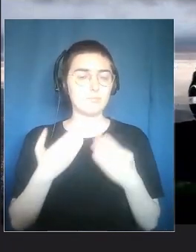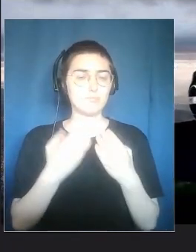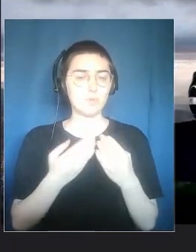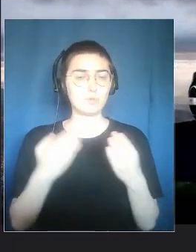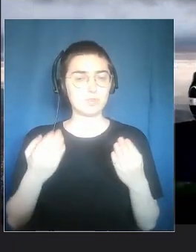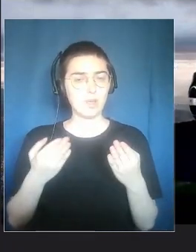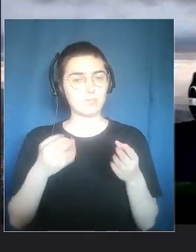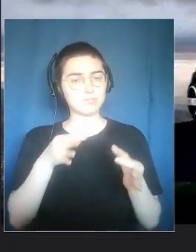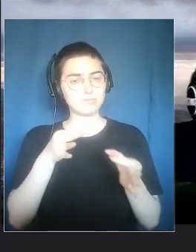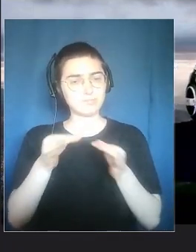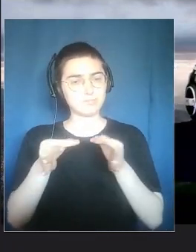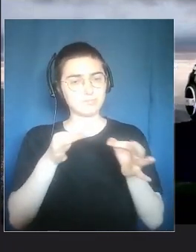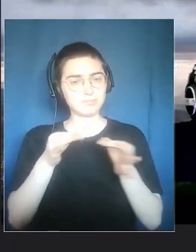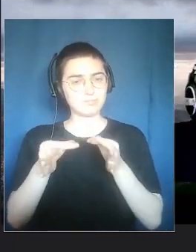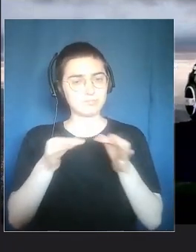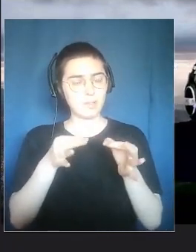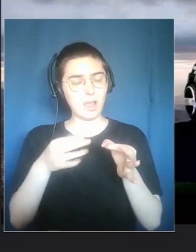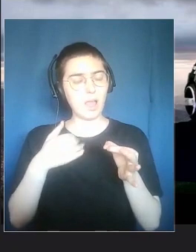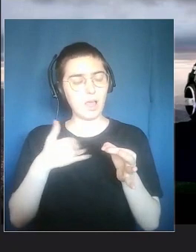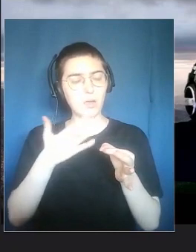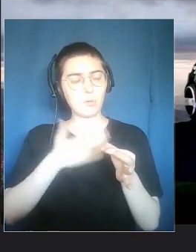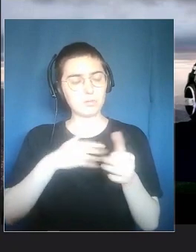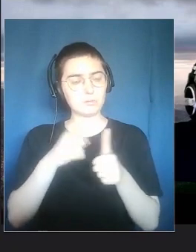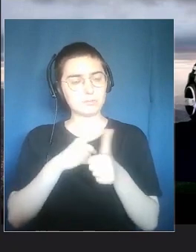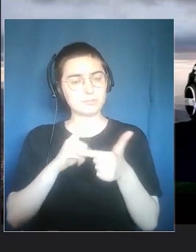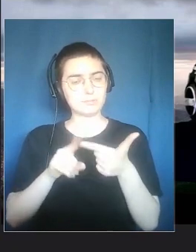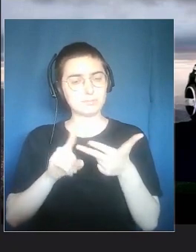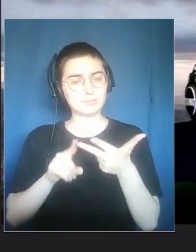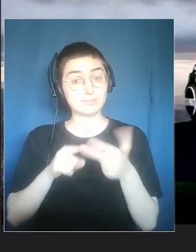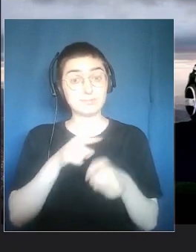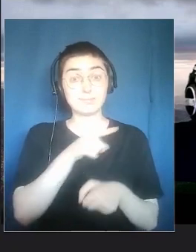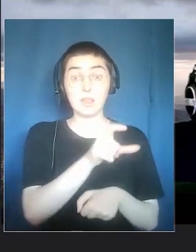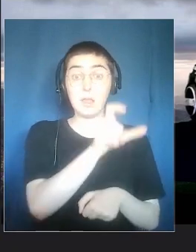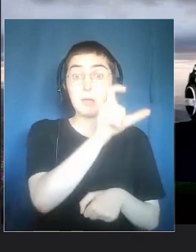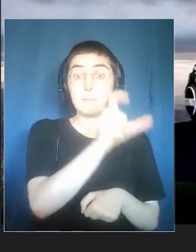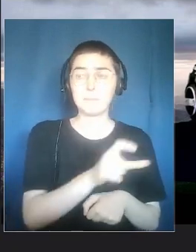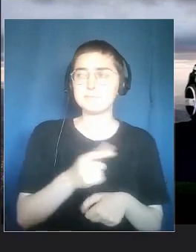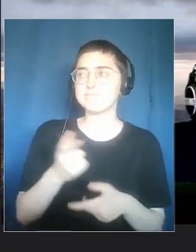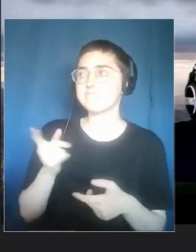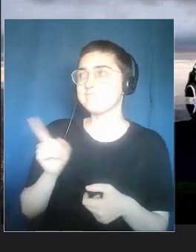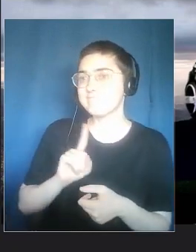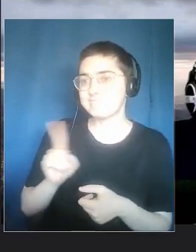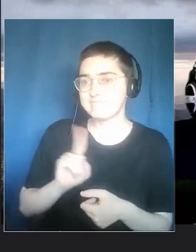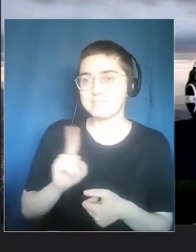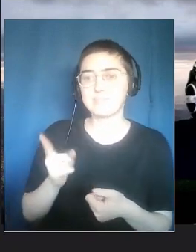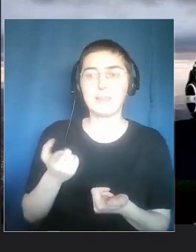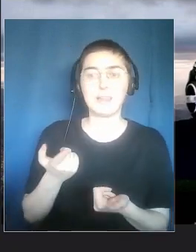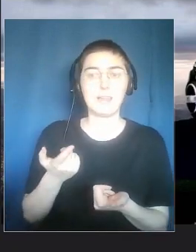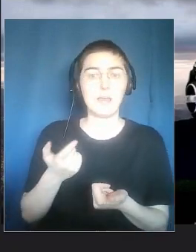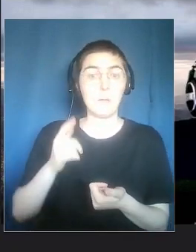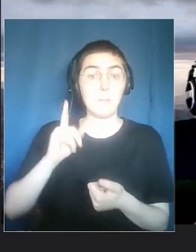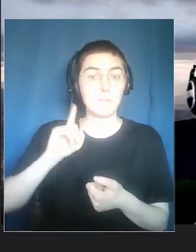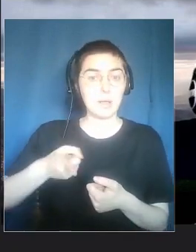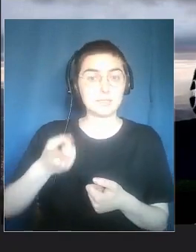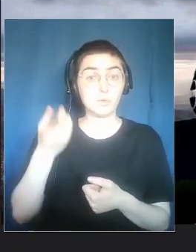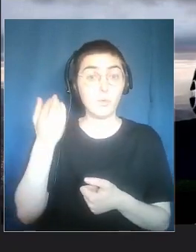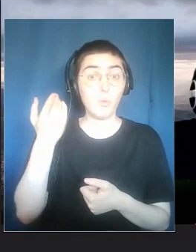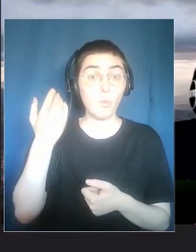Because oftentimes when I present my practices in museums, the